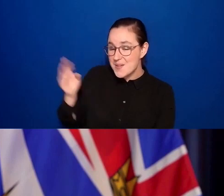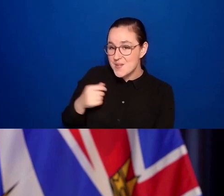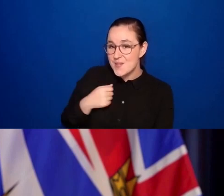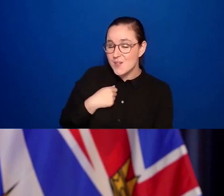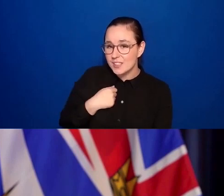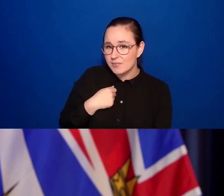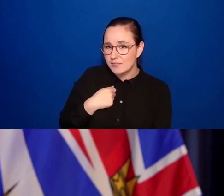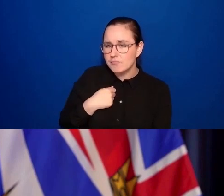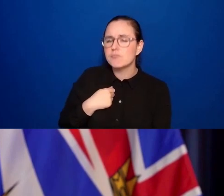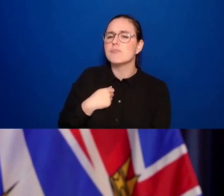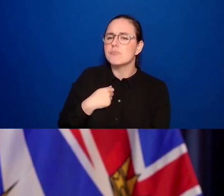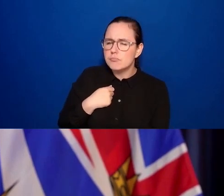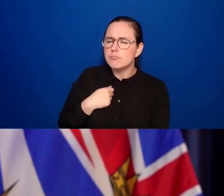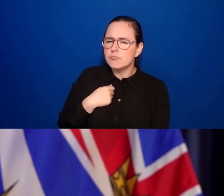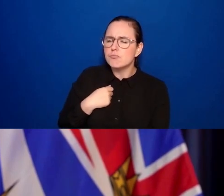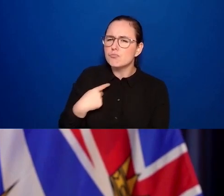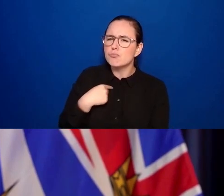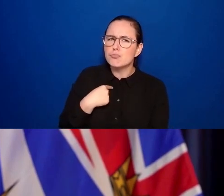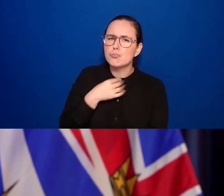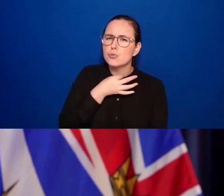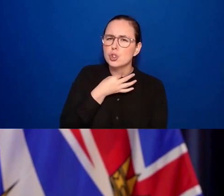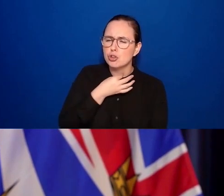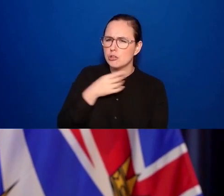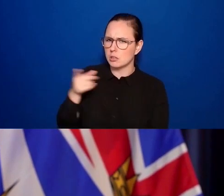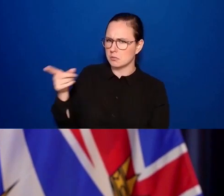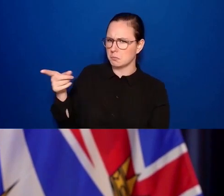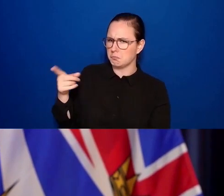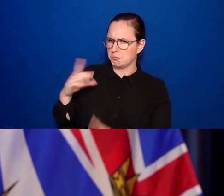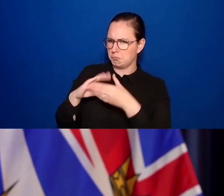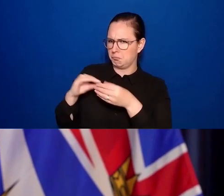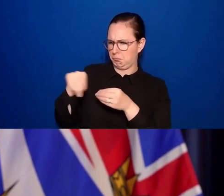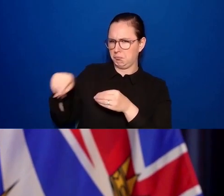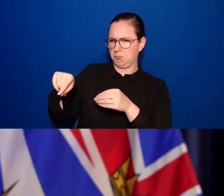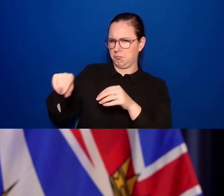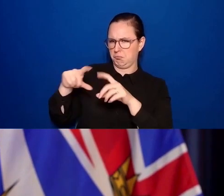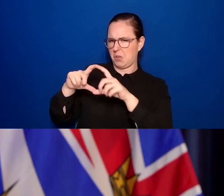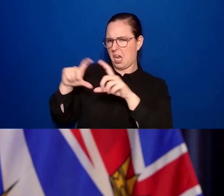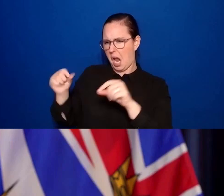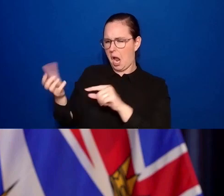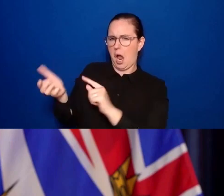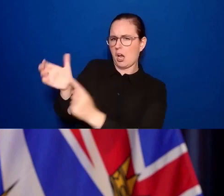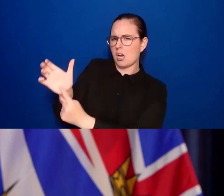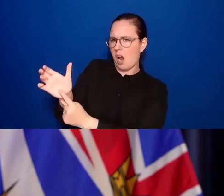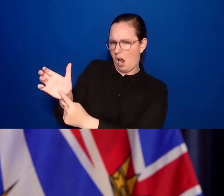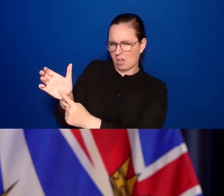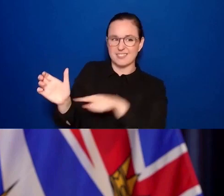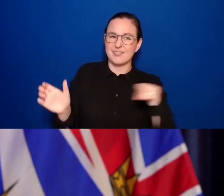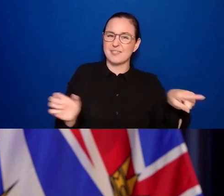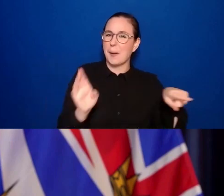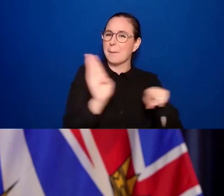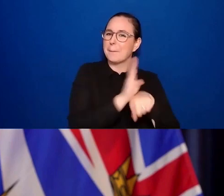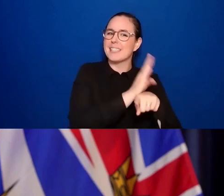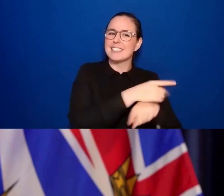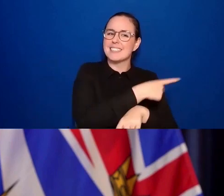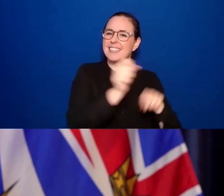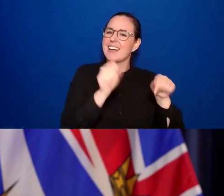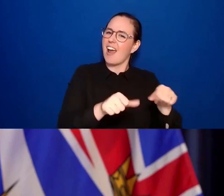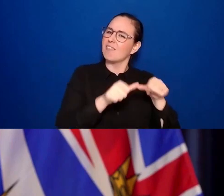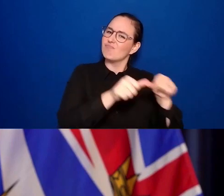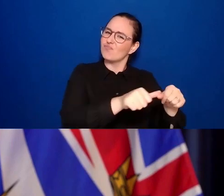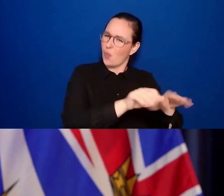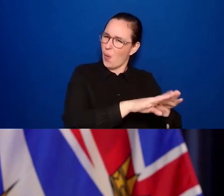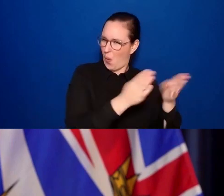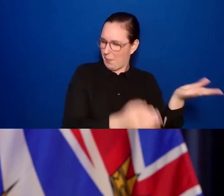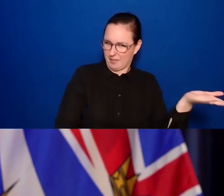there that this measure is being put in place partly to make sure that businesses can remain open. I know last time we saw